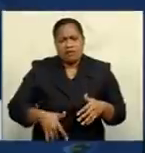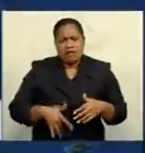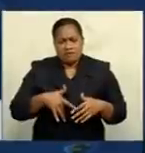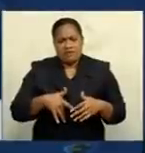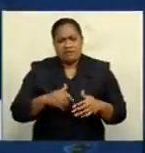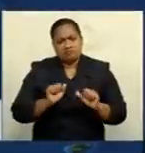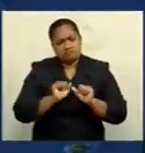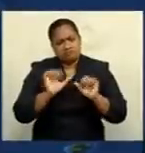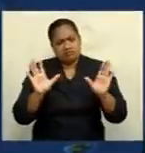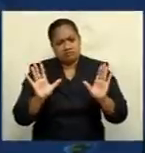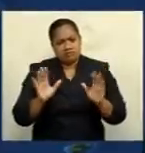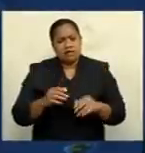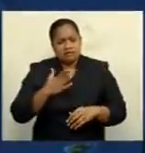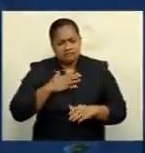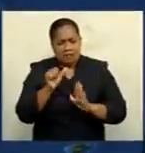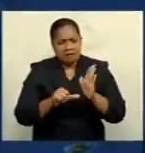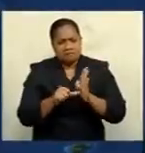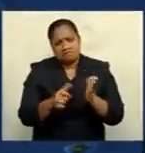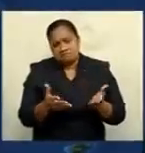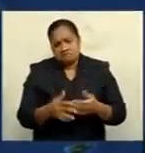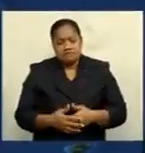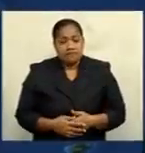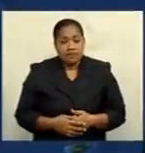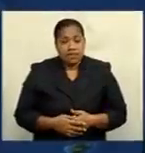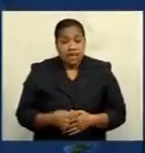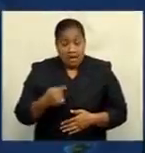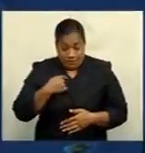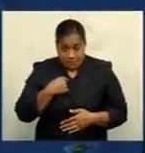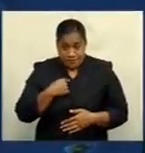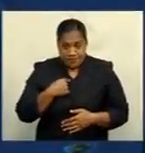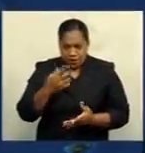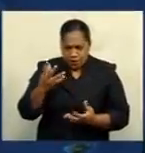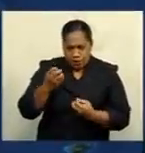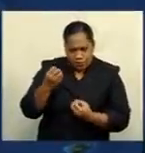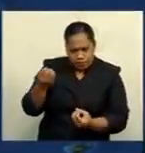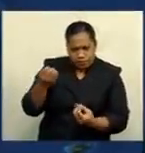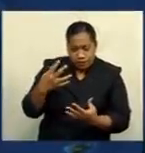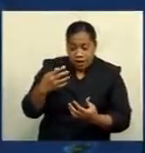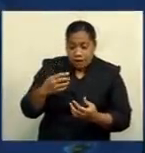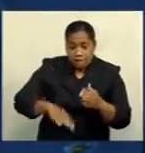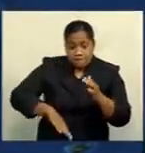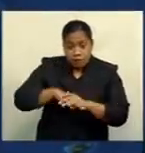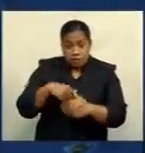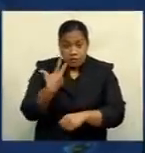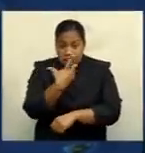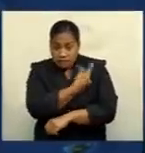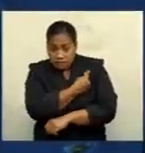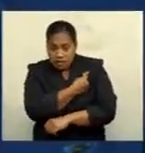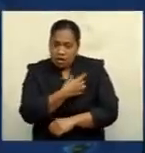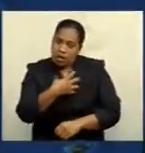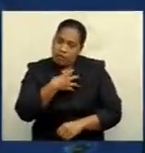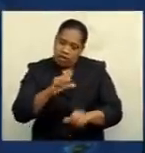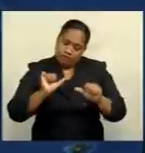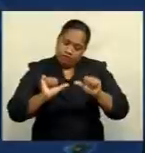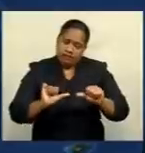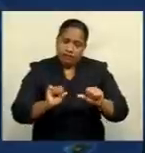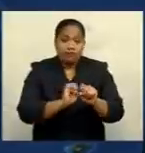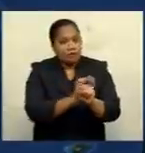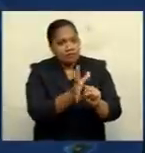age. So, in summary, what I'm getting at is that the fully vaccinated are more protected from the serious effects of COVID-19